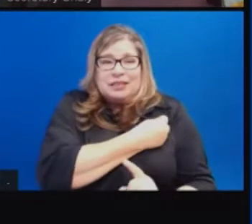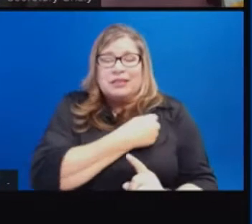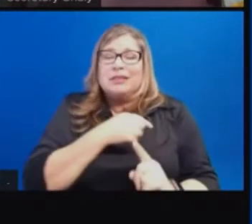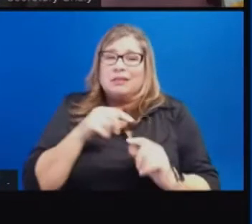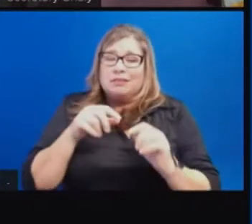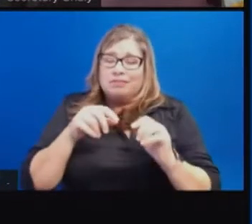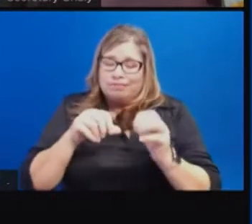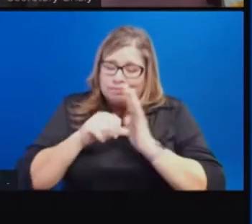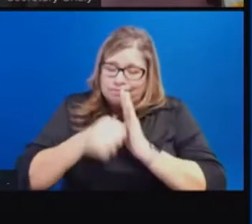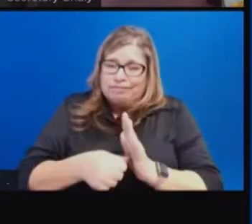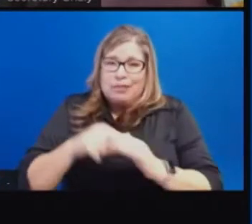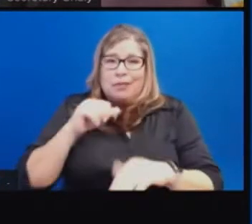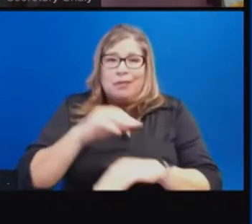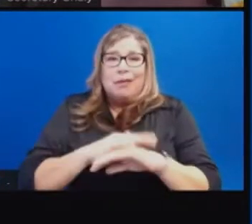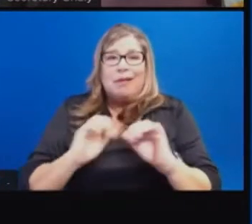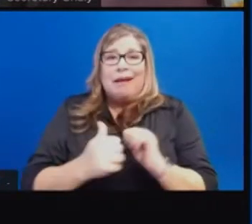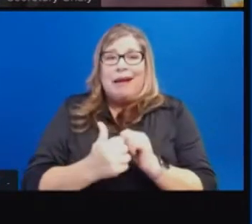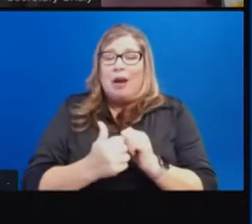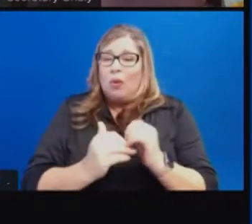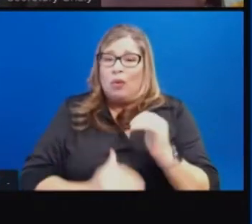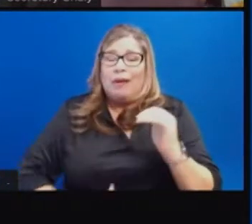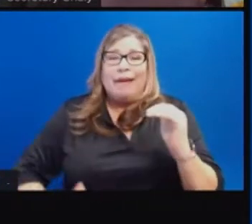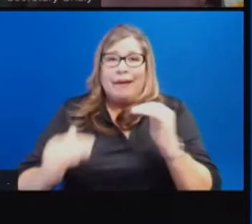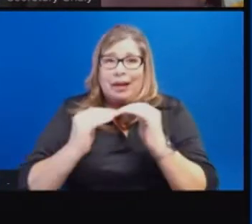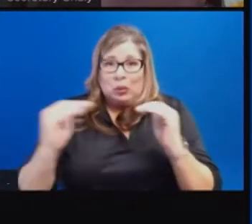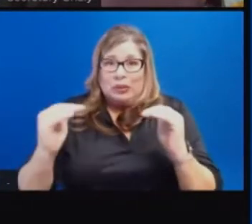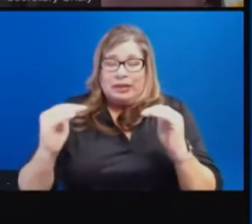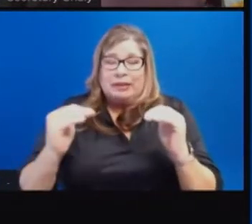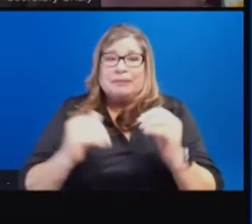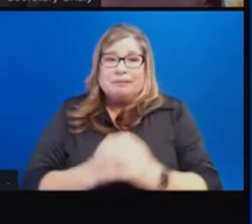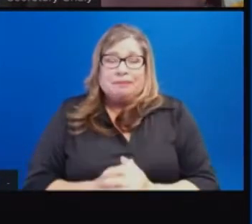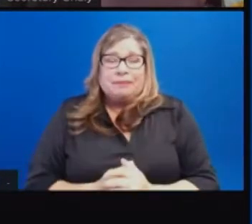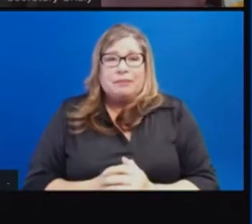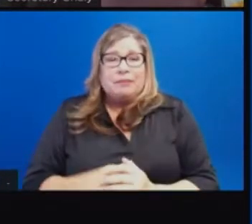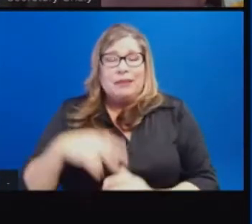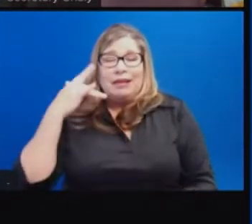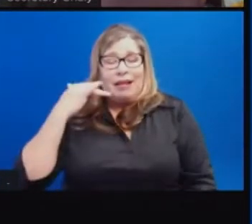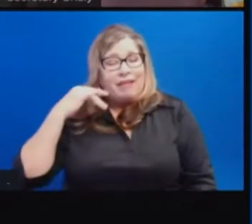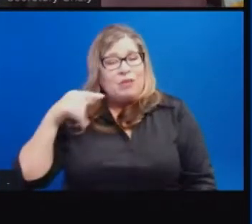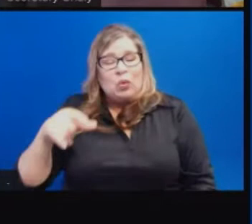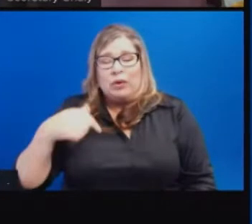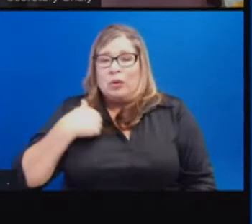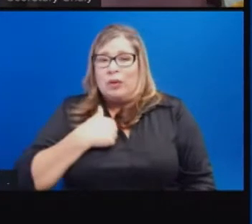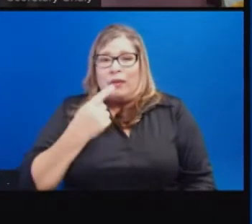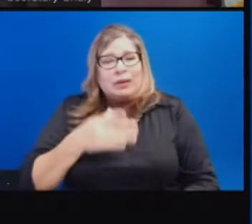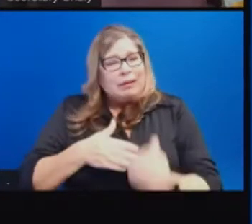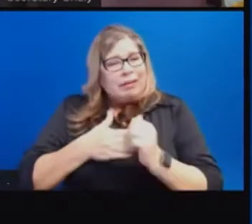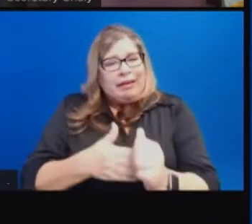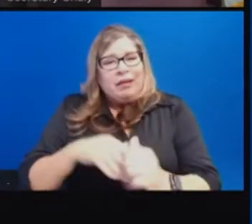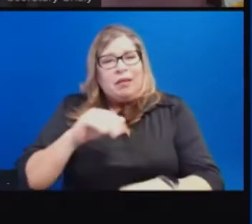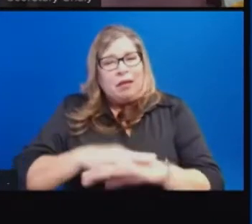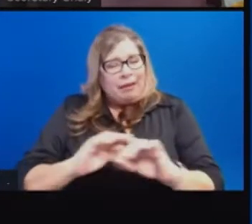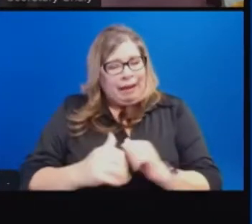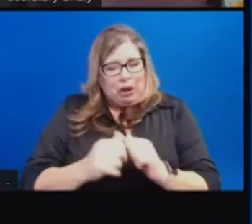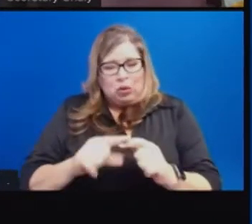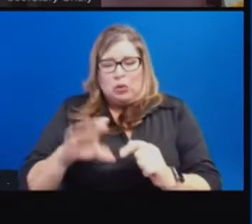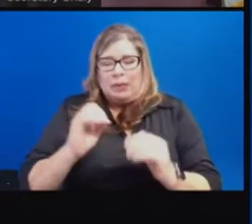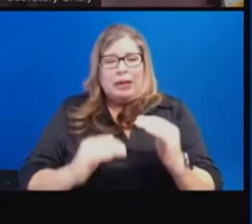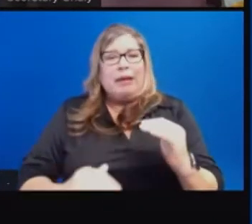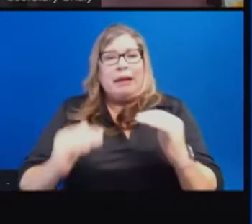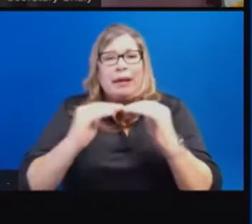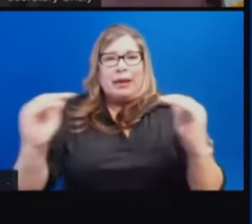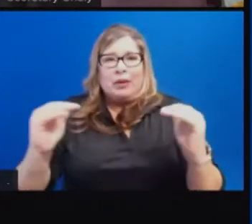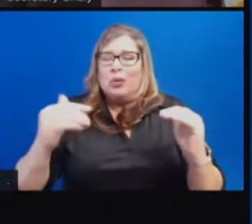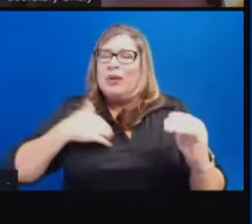focus on equity. California has led on equity in so many ways. The first state to come up with an